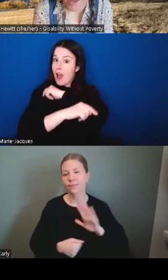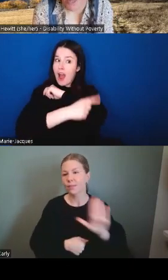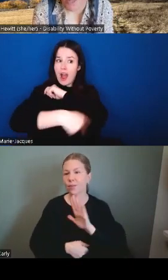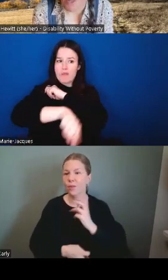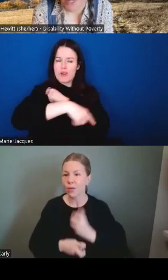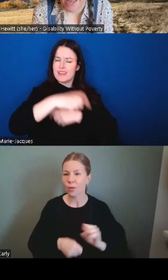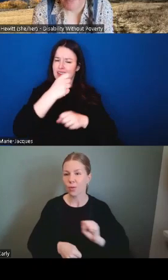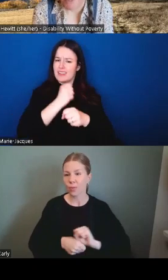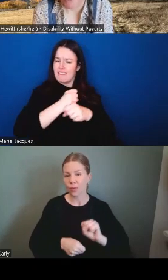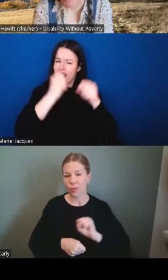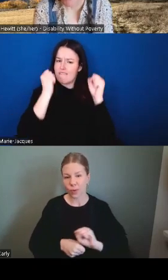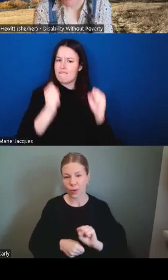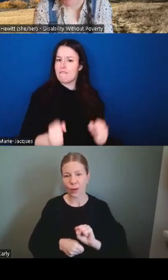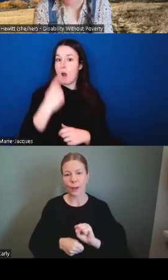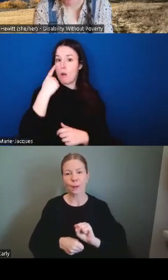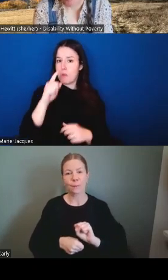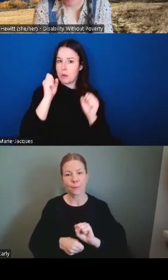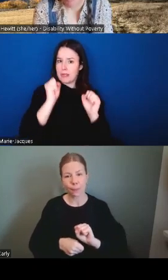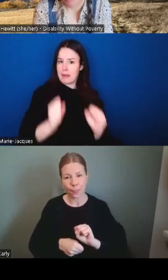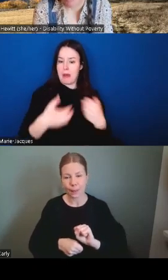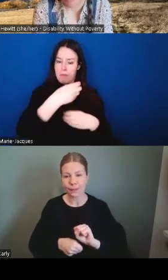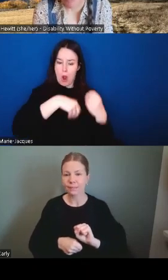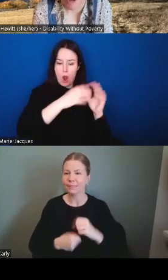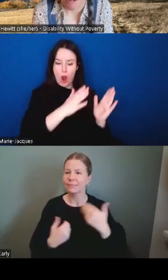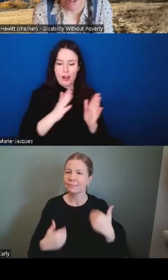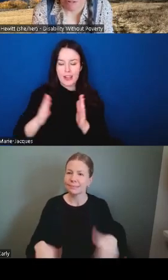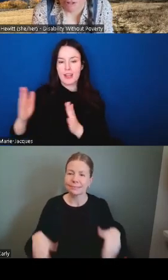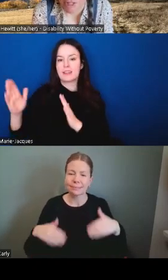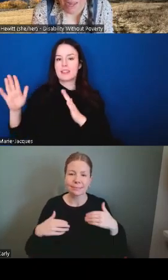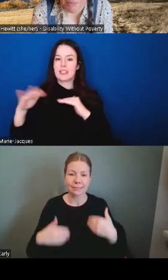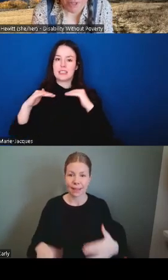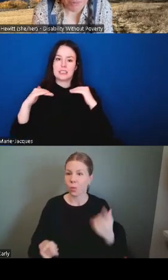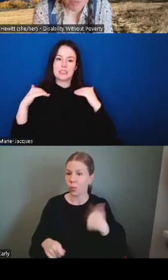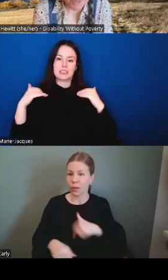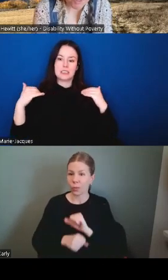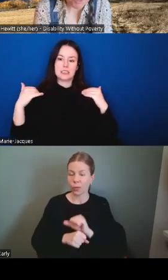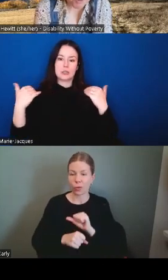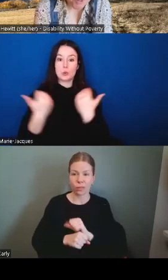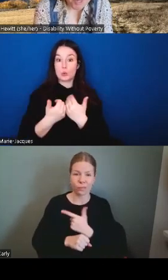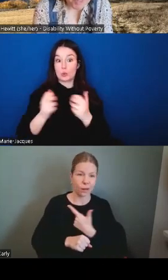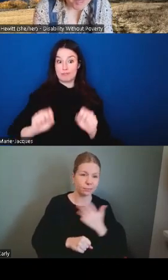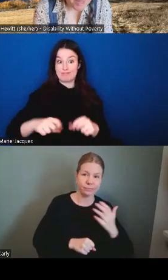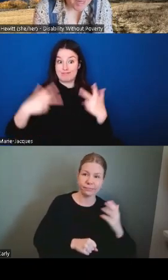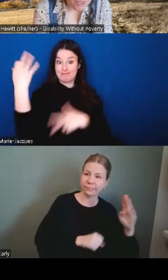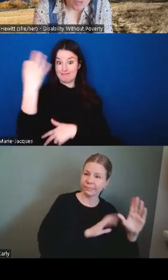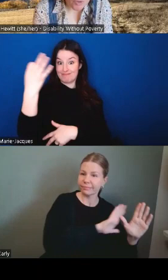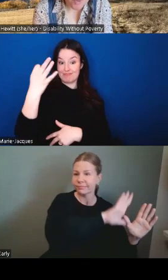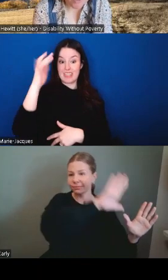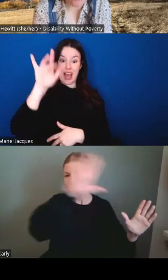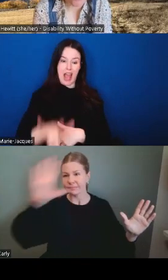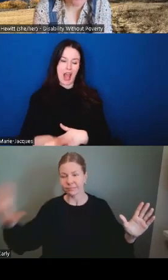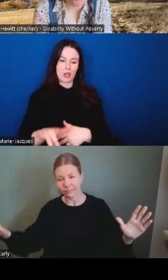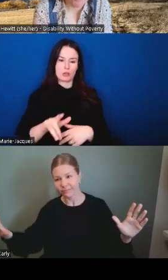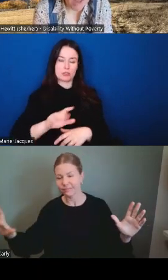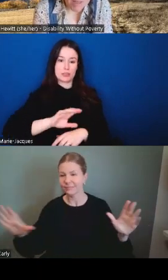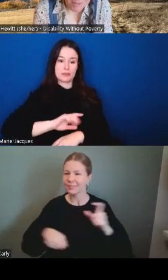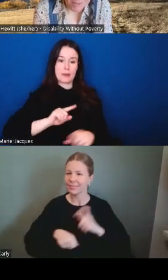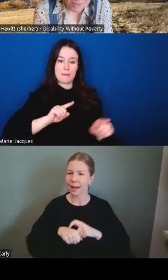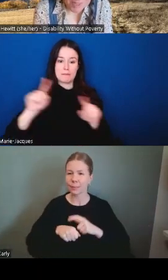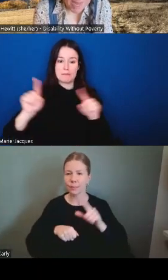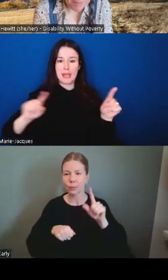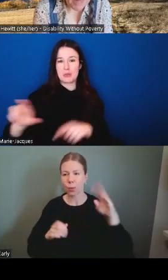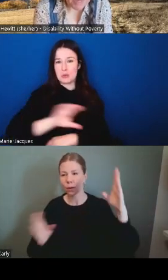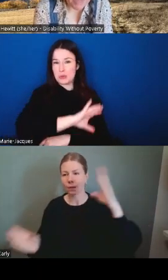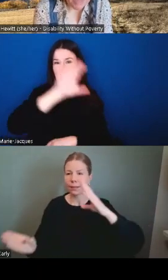all hours of the day because we are spread across the country across all time zones and so to stay in touch with each other and to